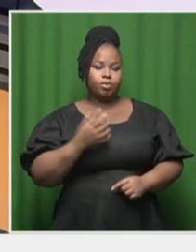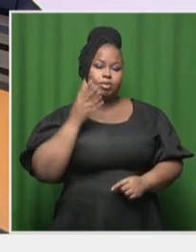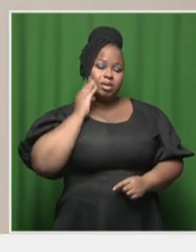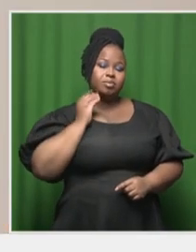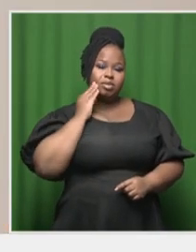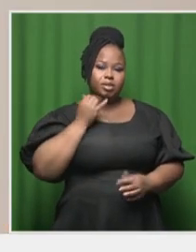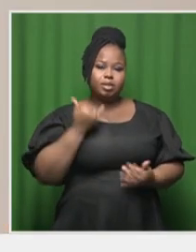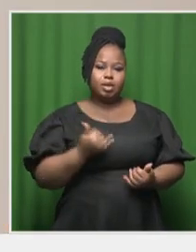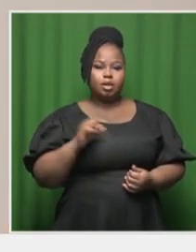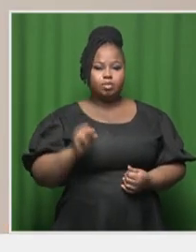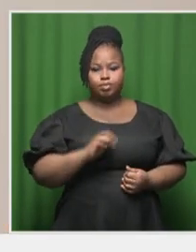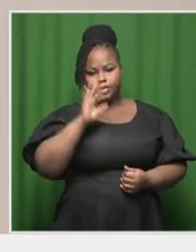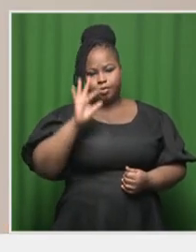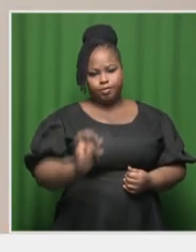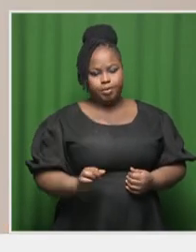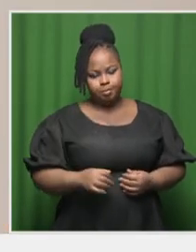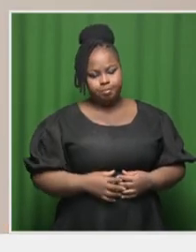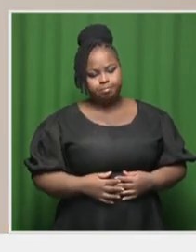facing as South Africans.